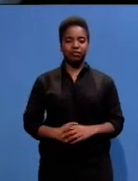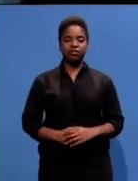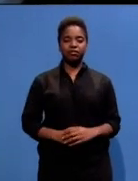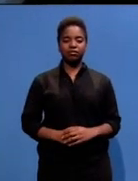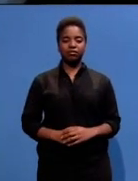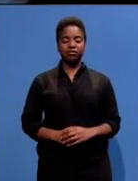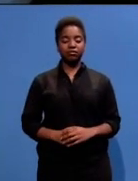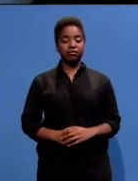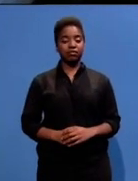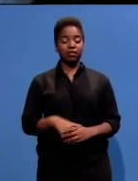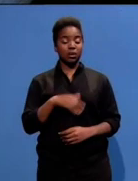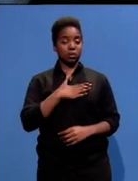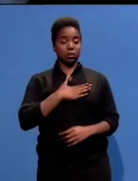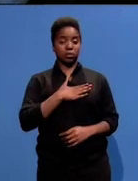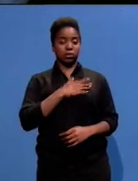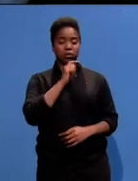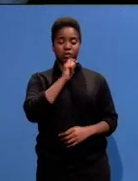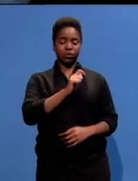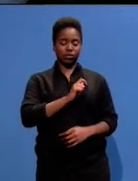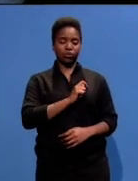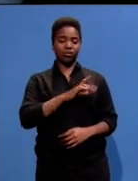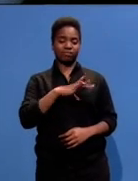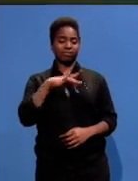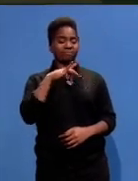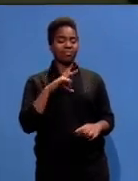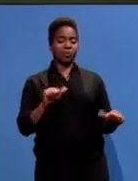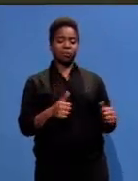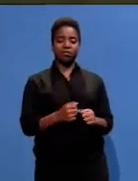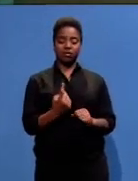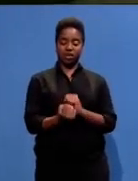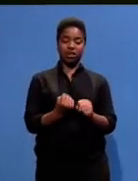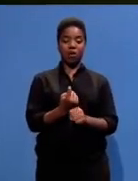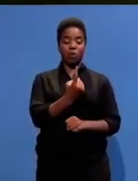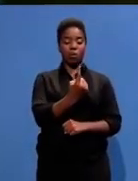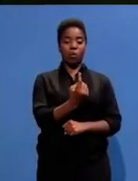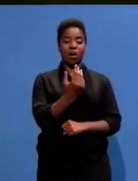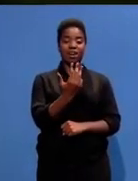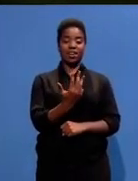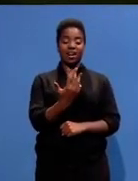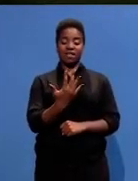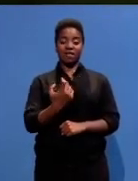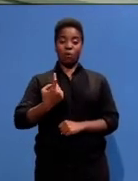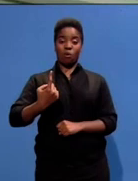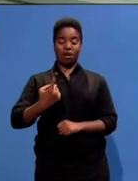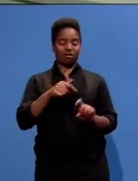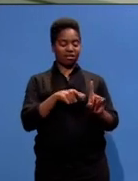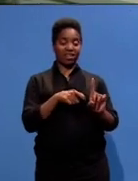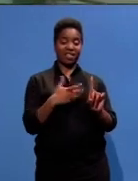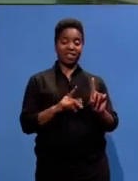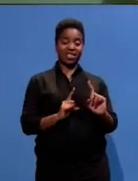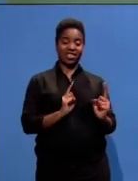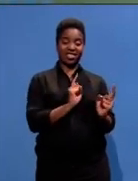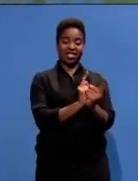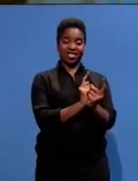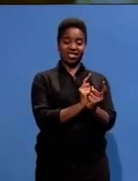This is the triumphant of a human spirit. In 1951, Ahmed had visited Auschwitz concentration camp and